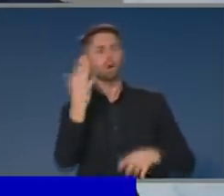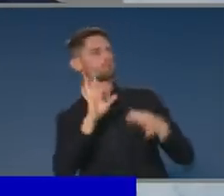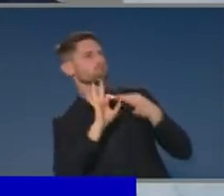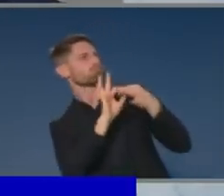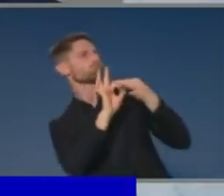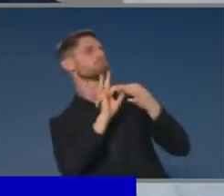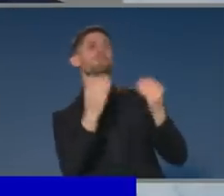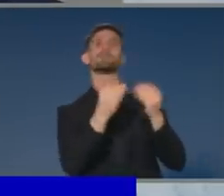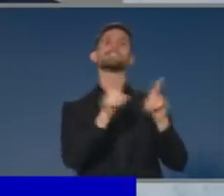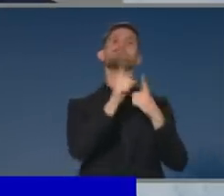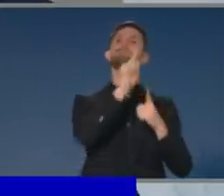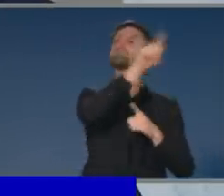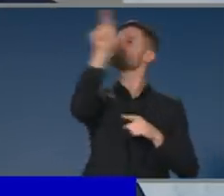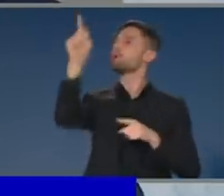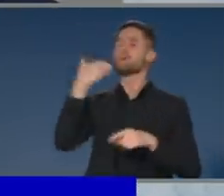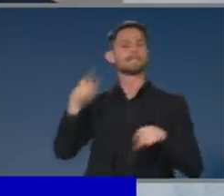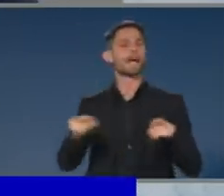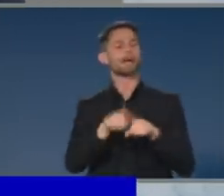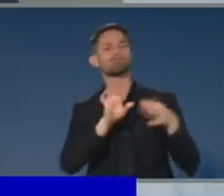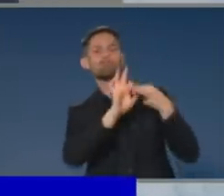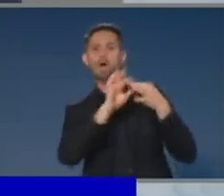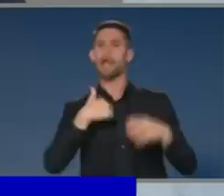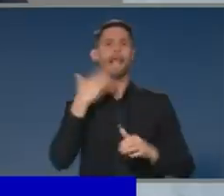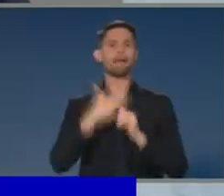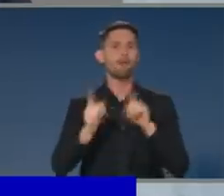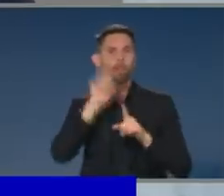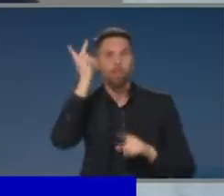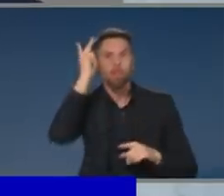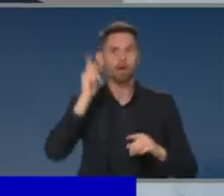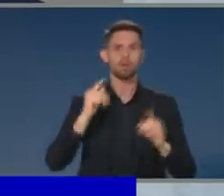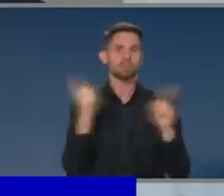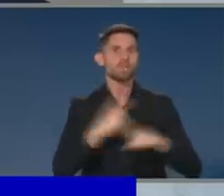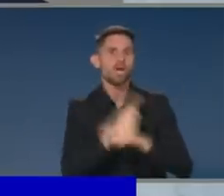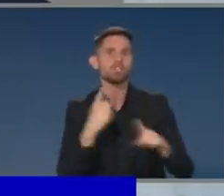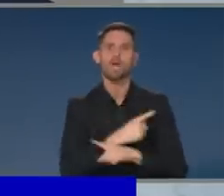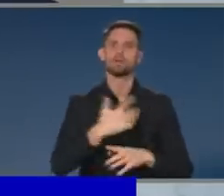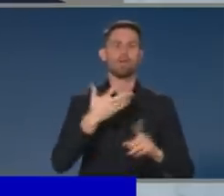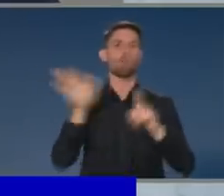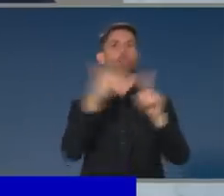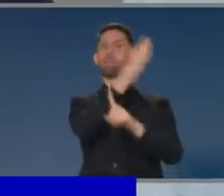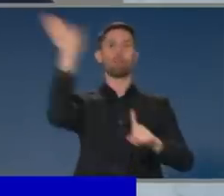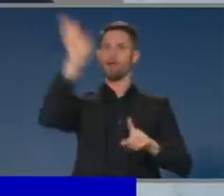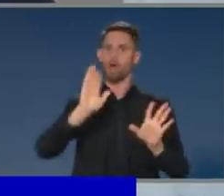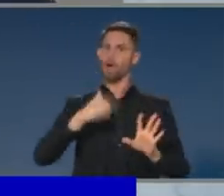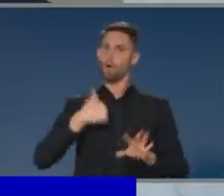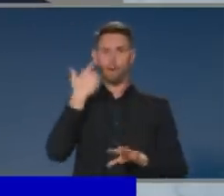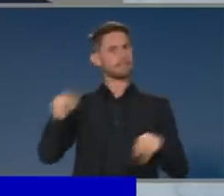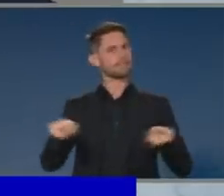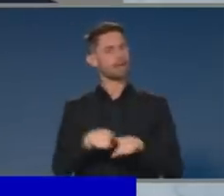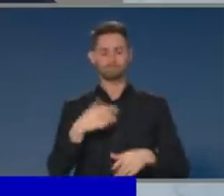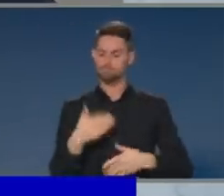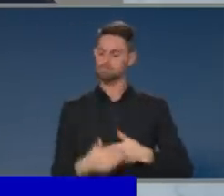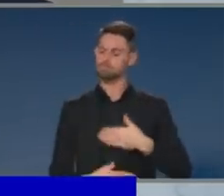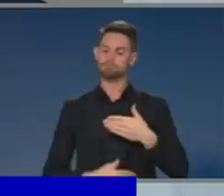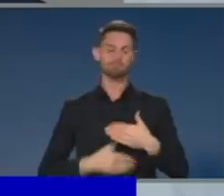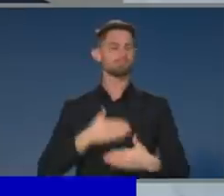Always consistent. We draw very clear lines about things that are very important to us, as does the Chinese Government. And we